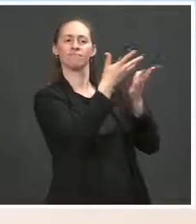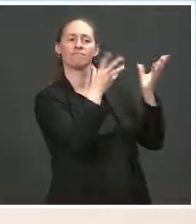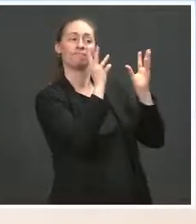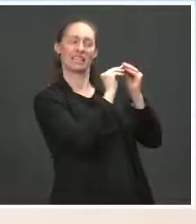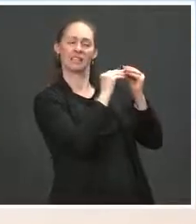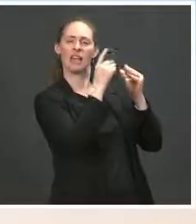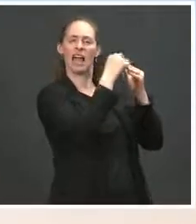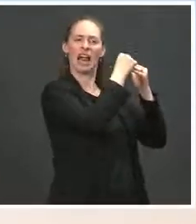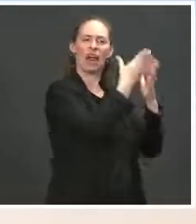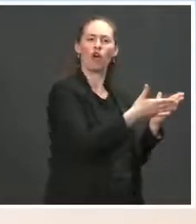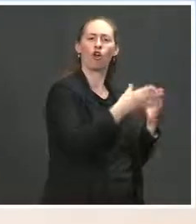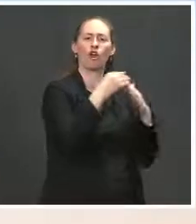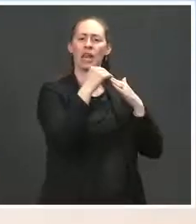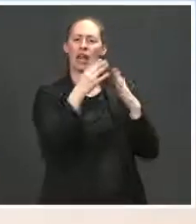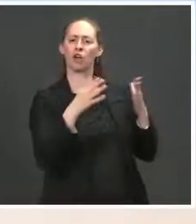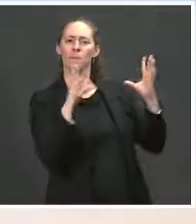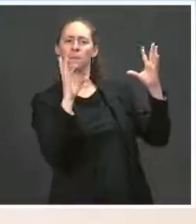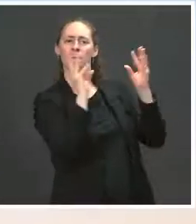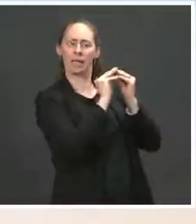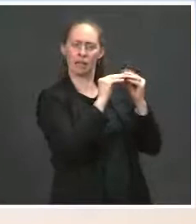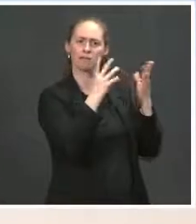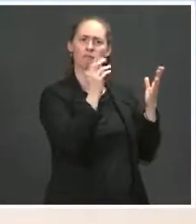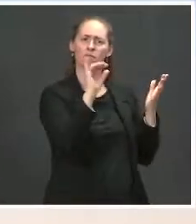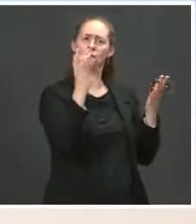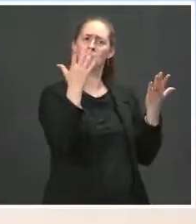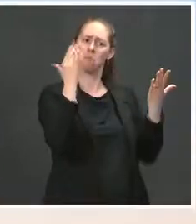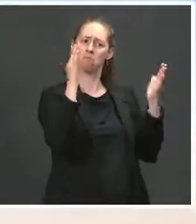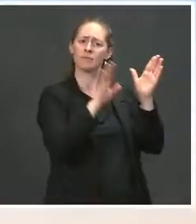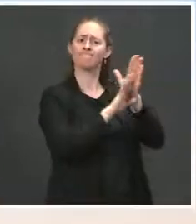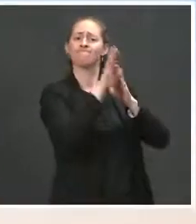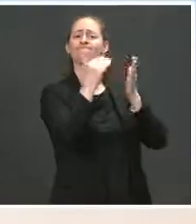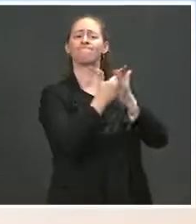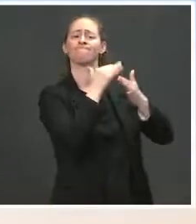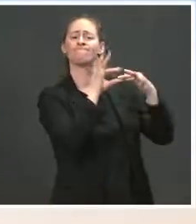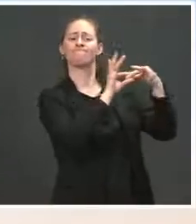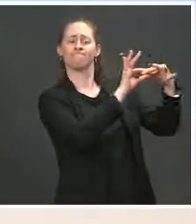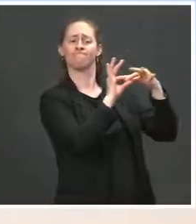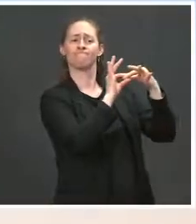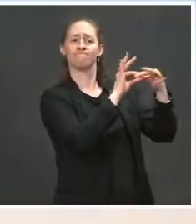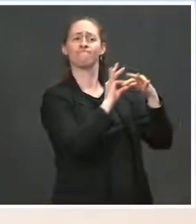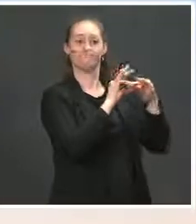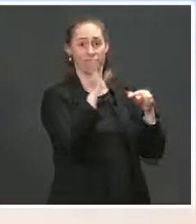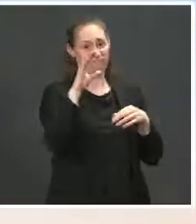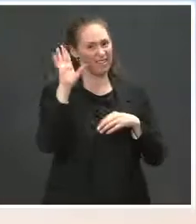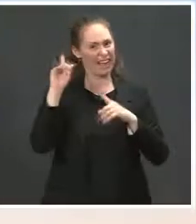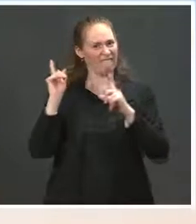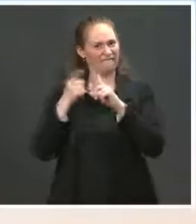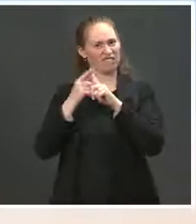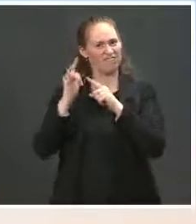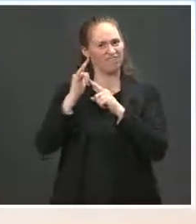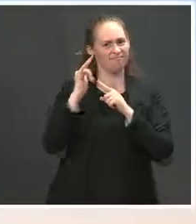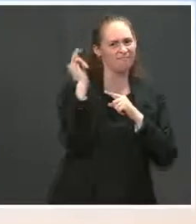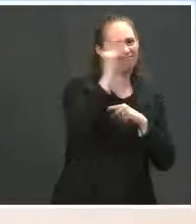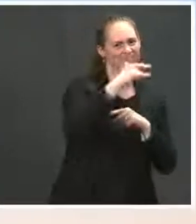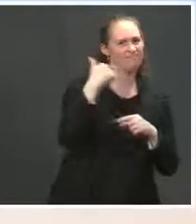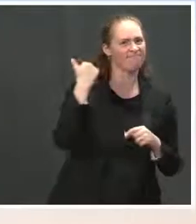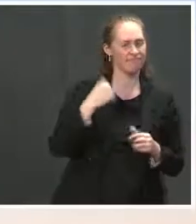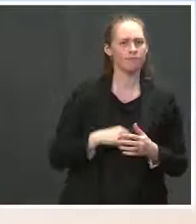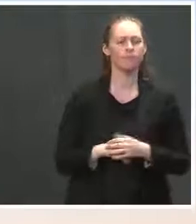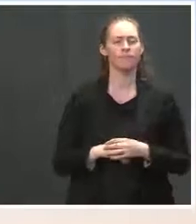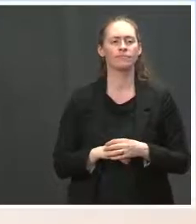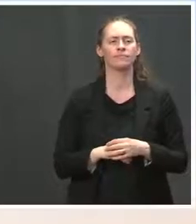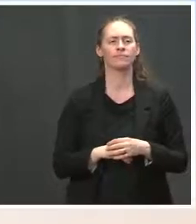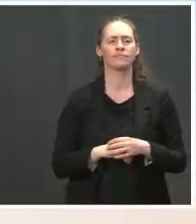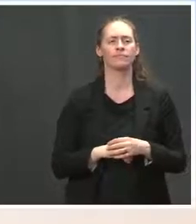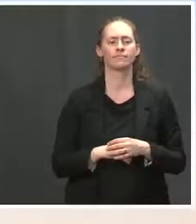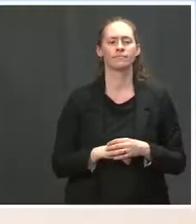message about the special relationship we have with the United Kingdom, that this is his first trip. The also, the NATO summit. President Trump always liked to